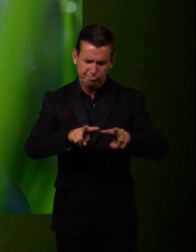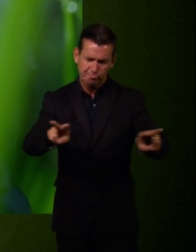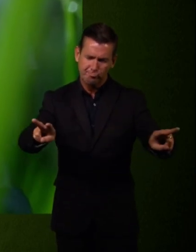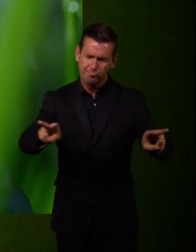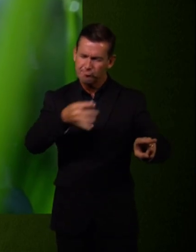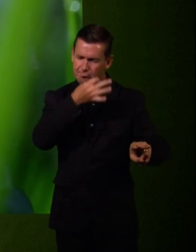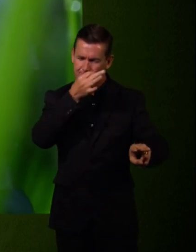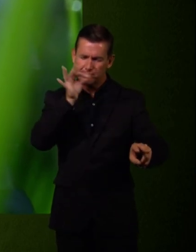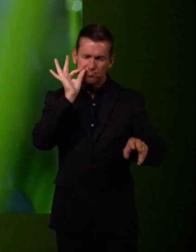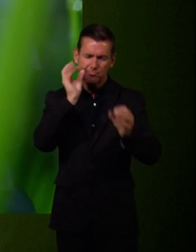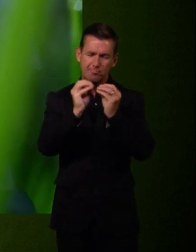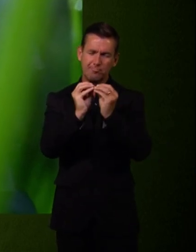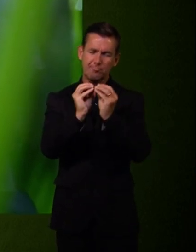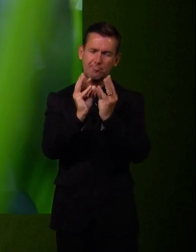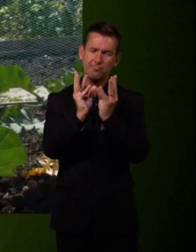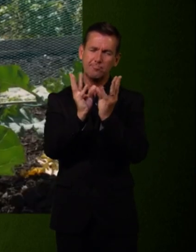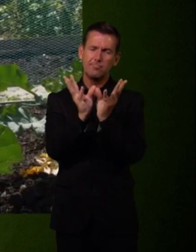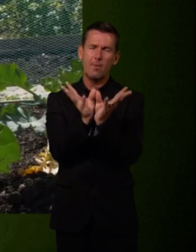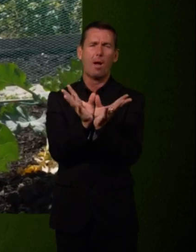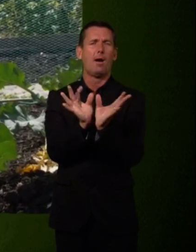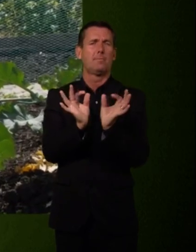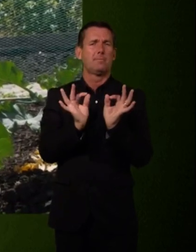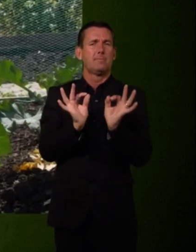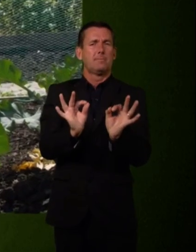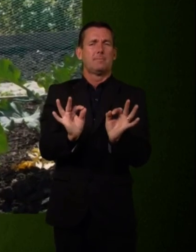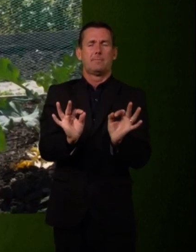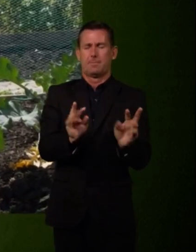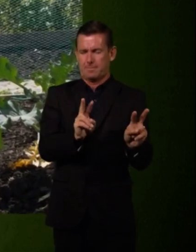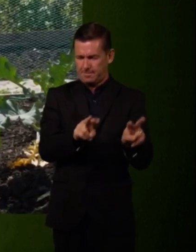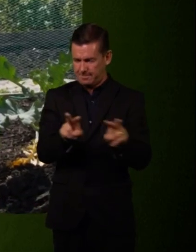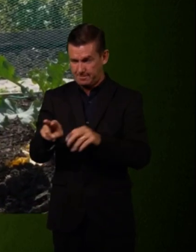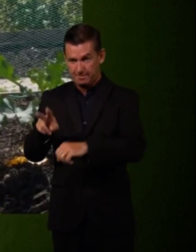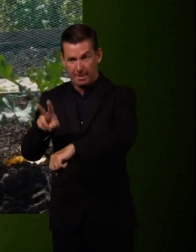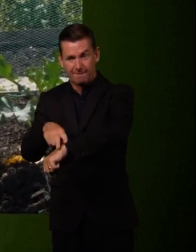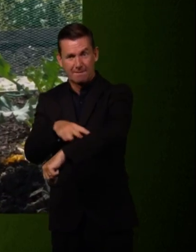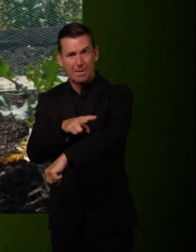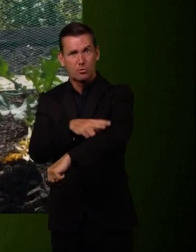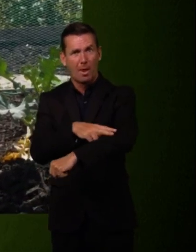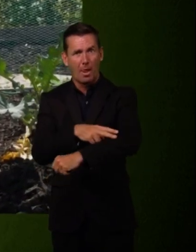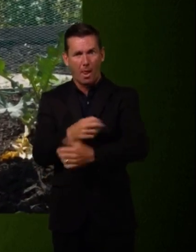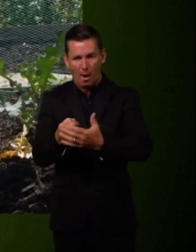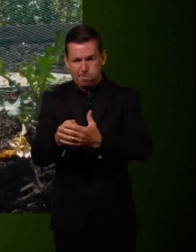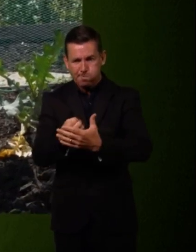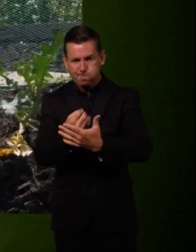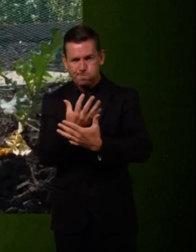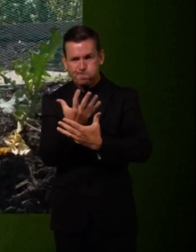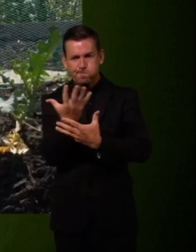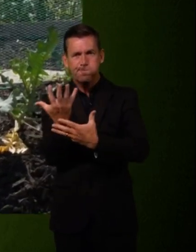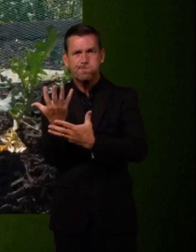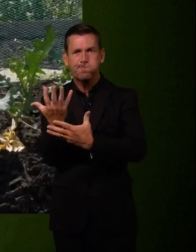When flowers bloom and the first vegetables of the season begin to grow.